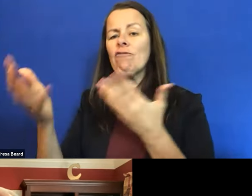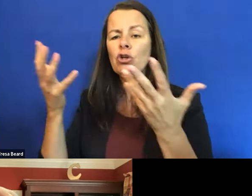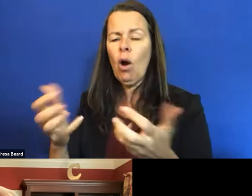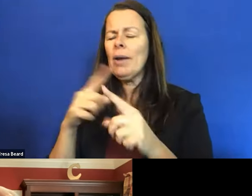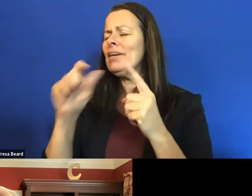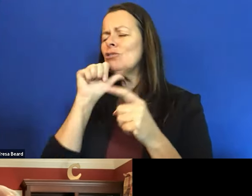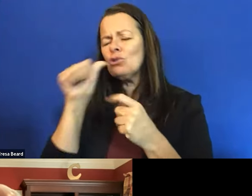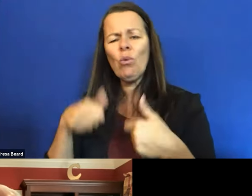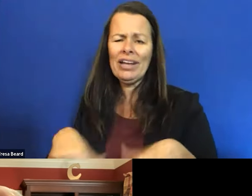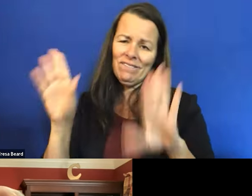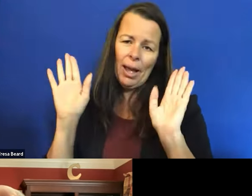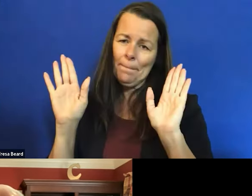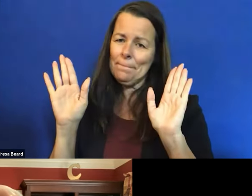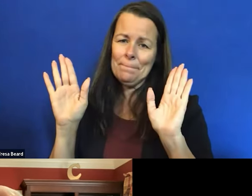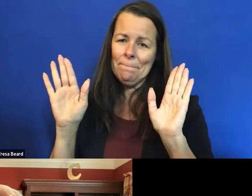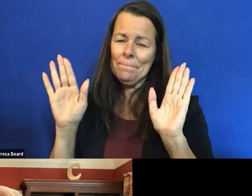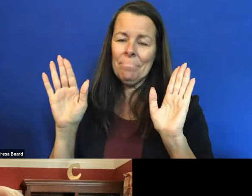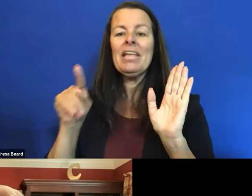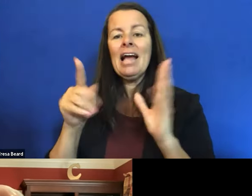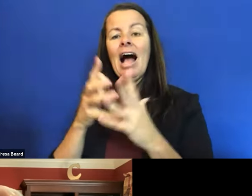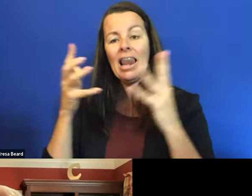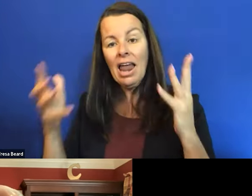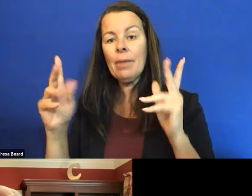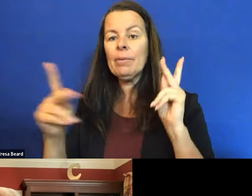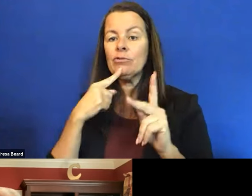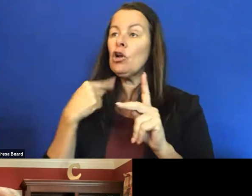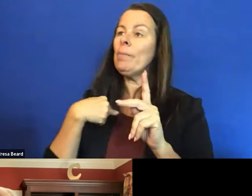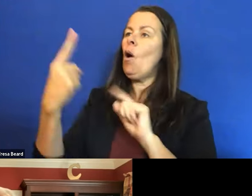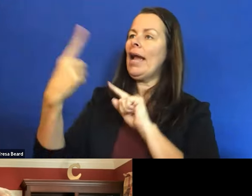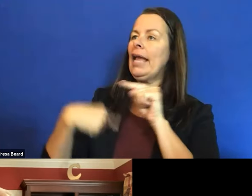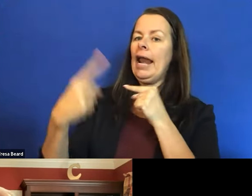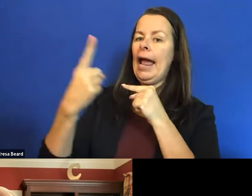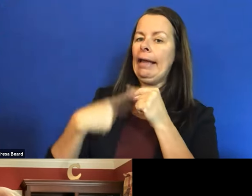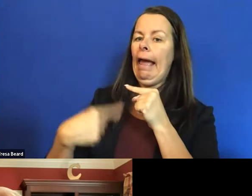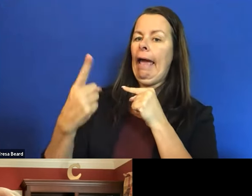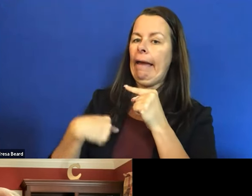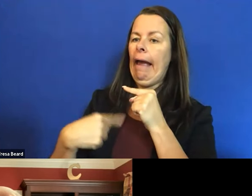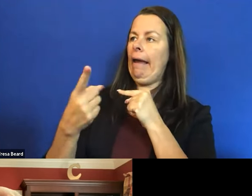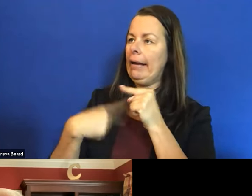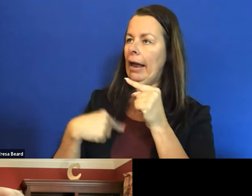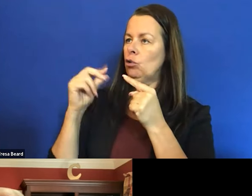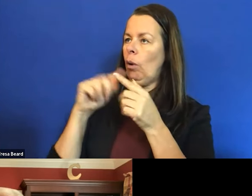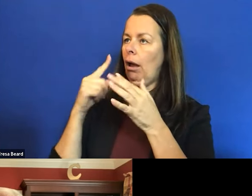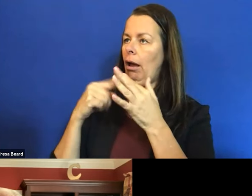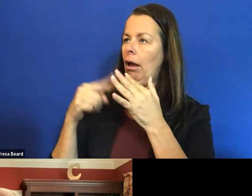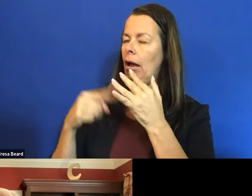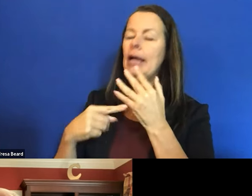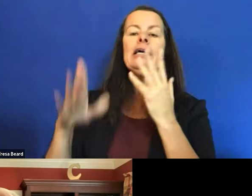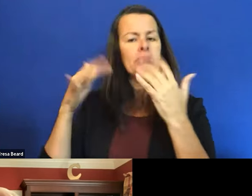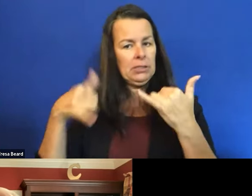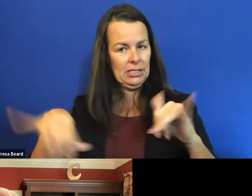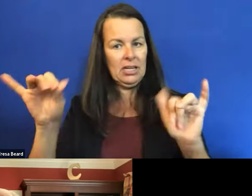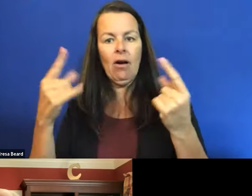up. Um, I had a lot of folks say, you can't do this because of that, because of whatever. And that still happens to me,